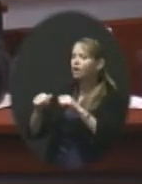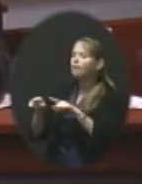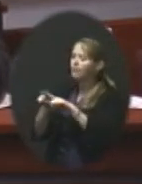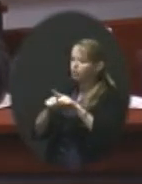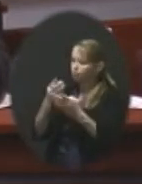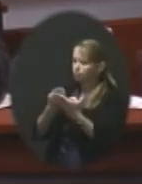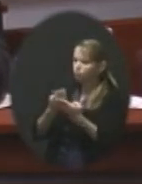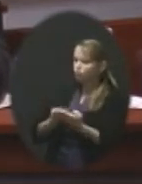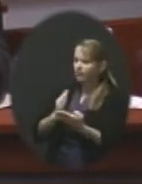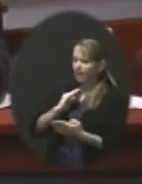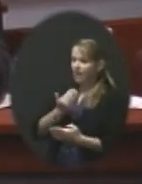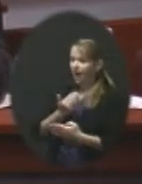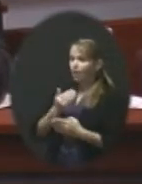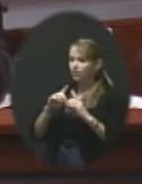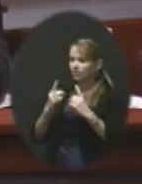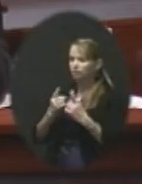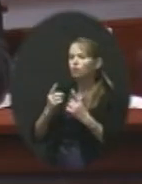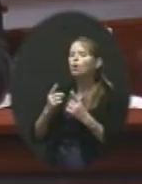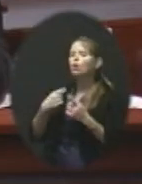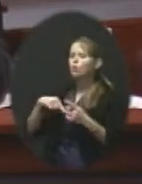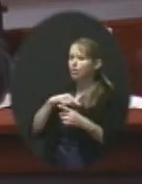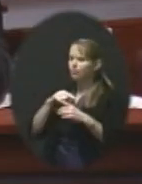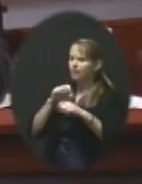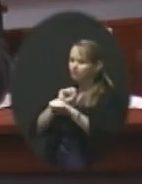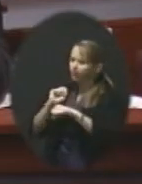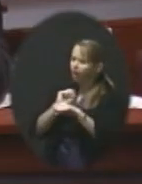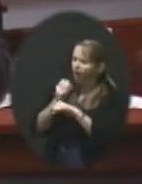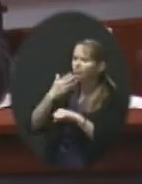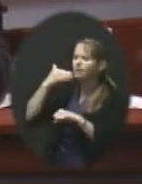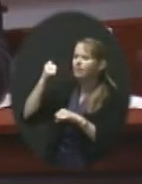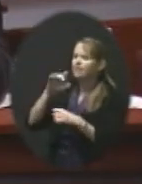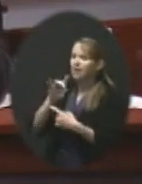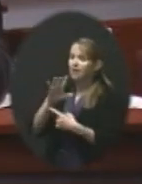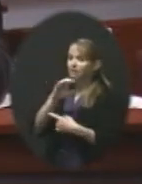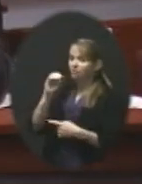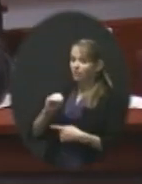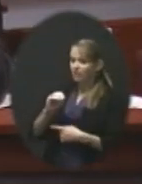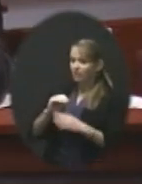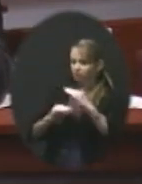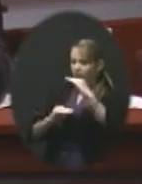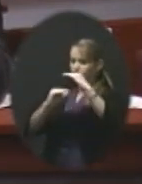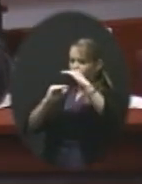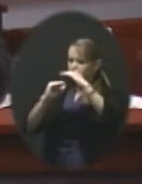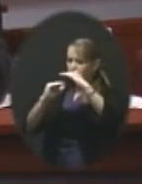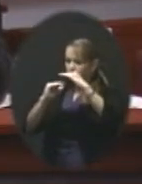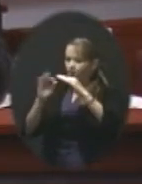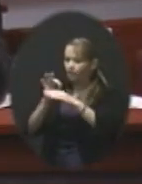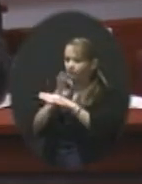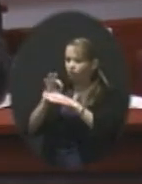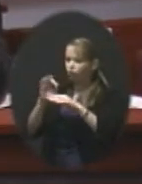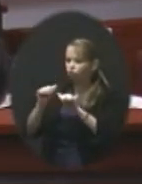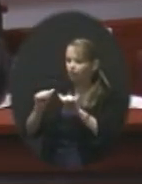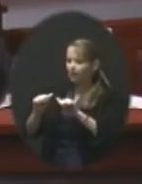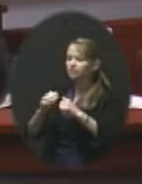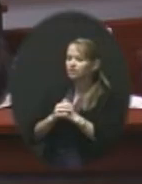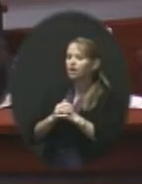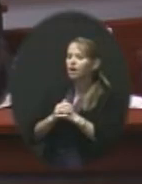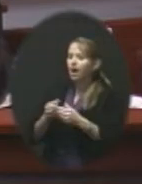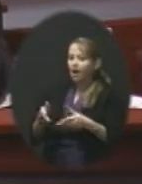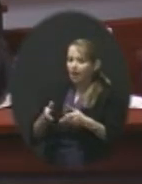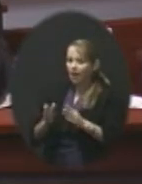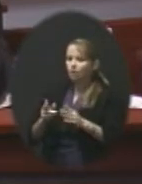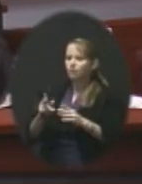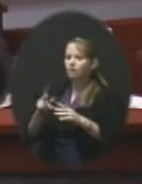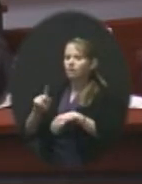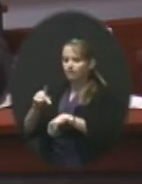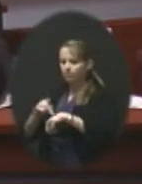operate best at 85% of our functional capacity. That allows that principal and that building to have the flexibility to move